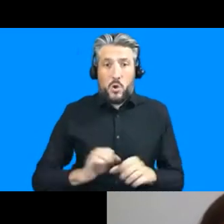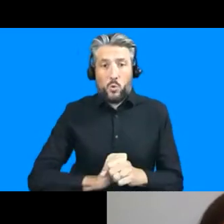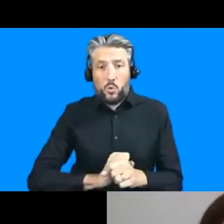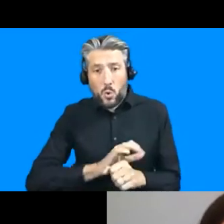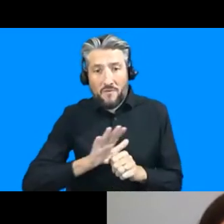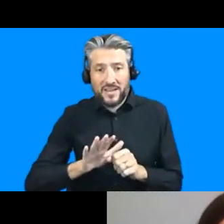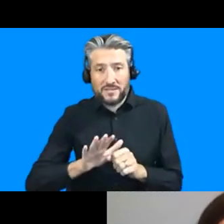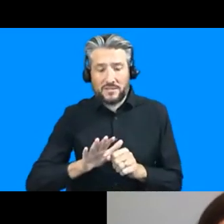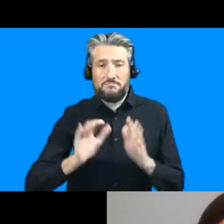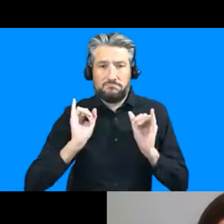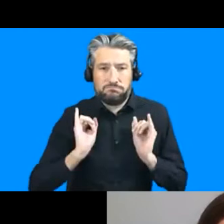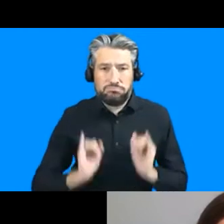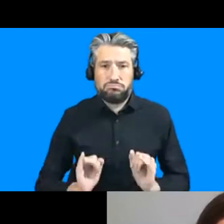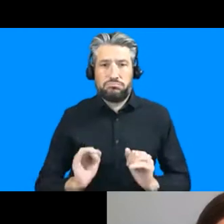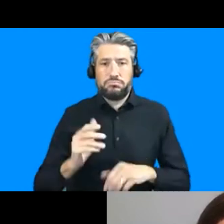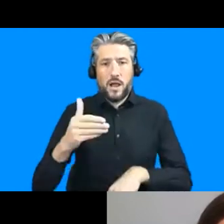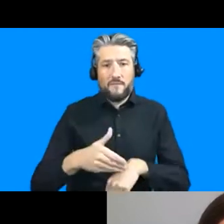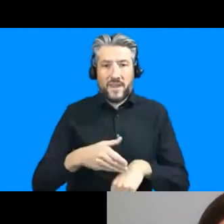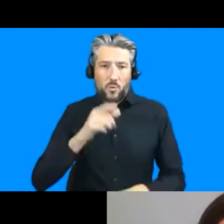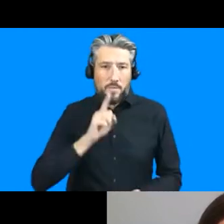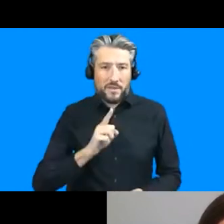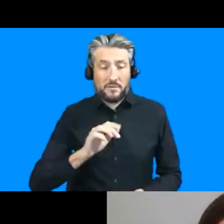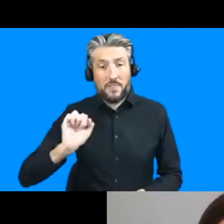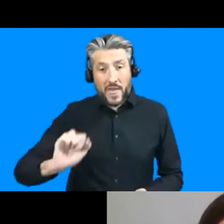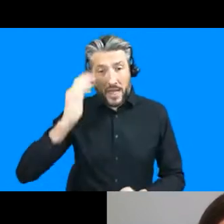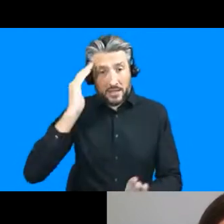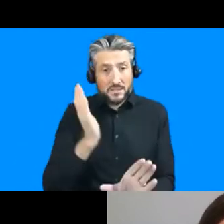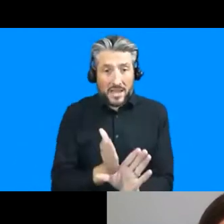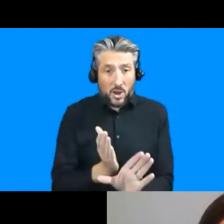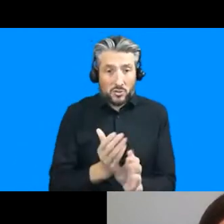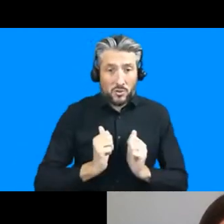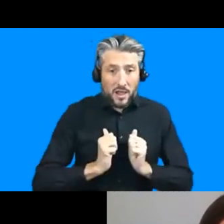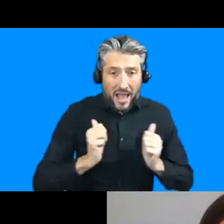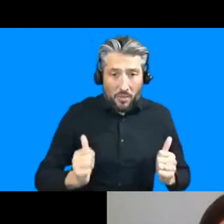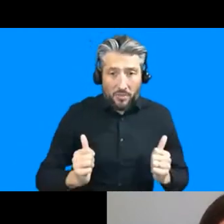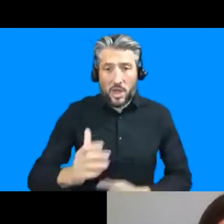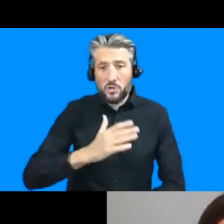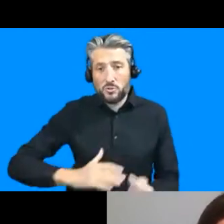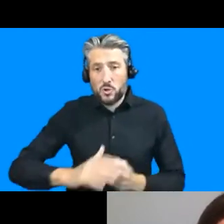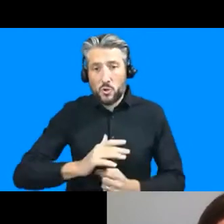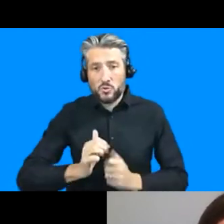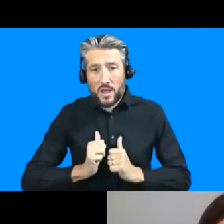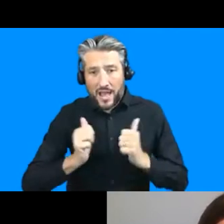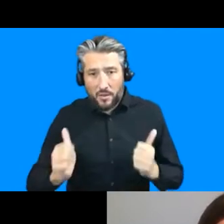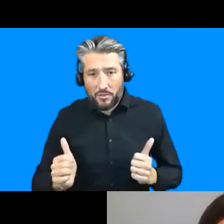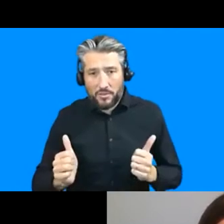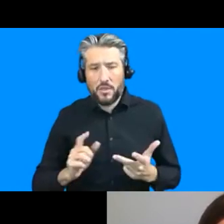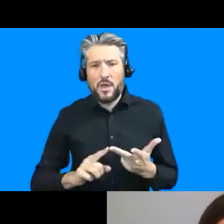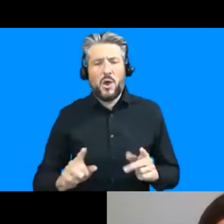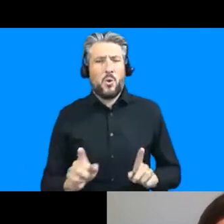psychological and social well-being and there are also specific issues related to resources so